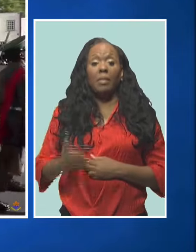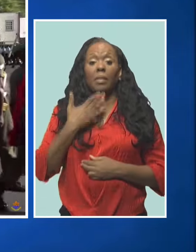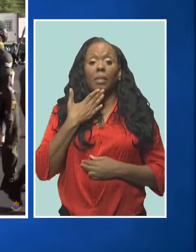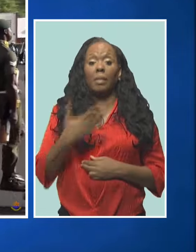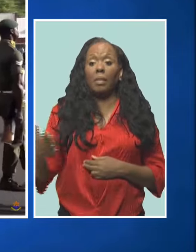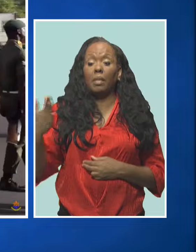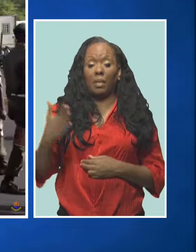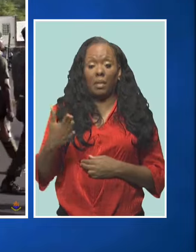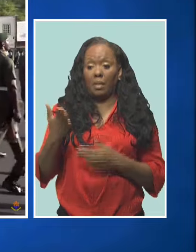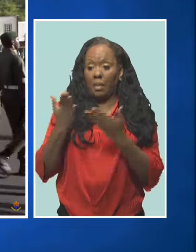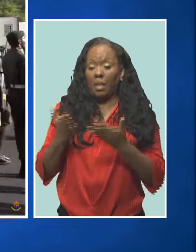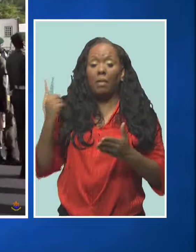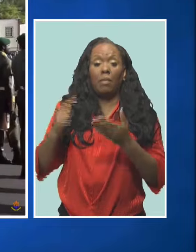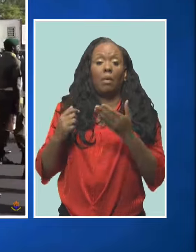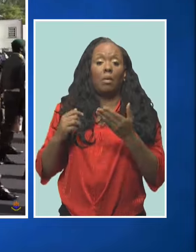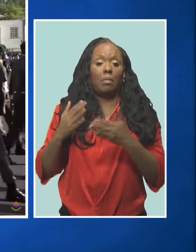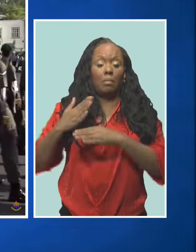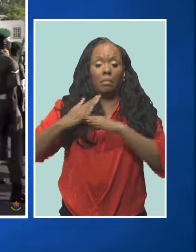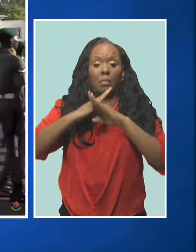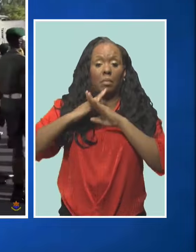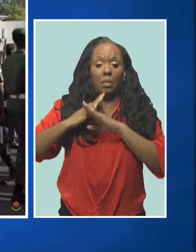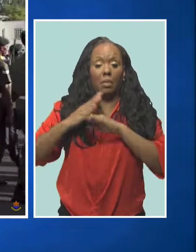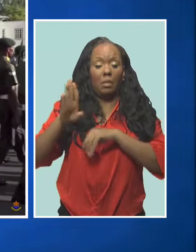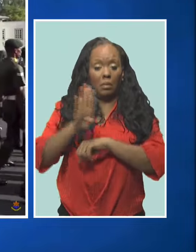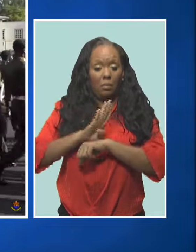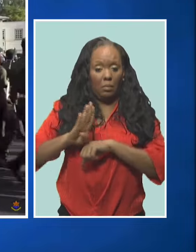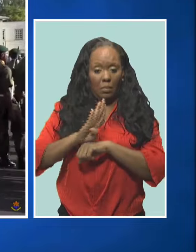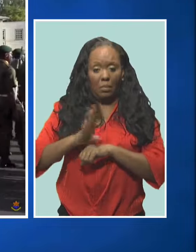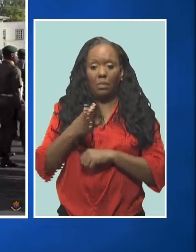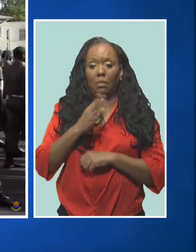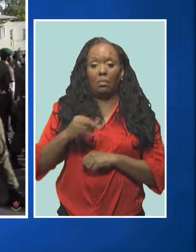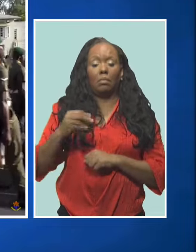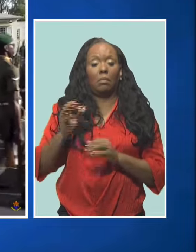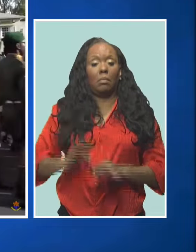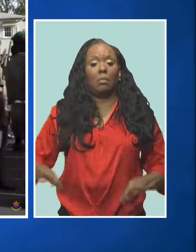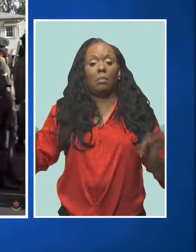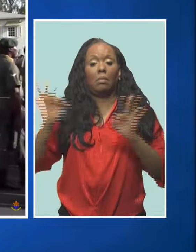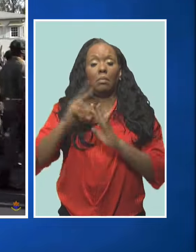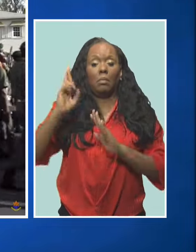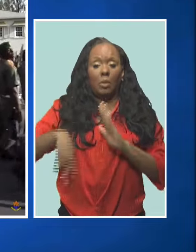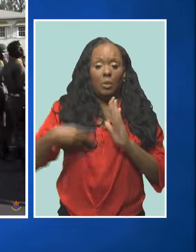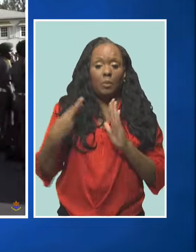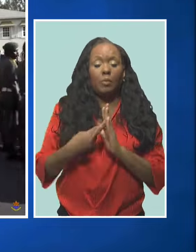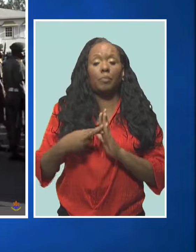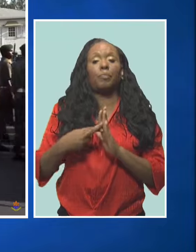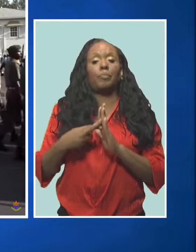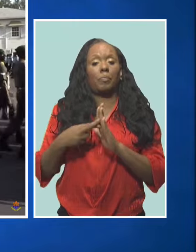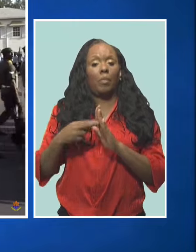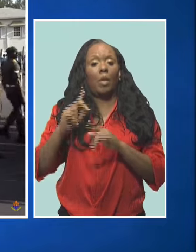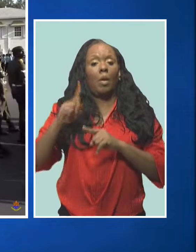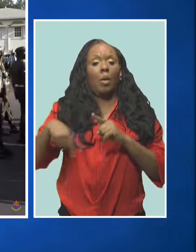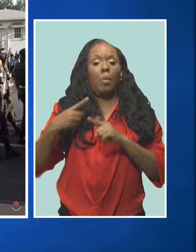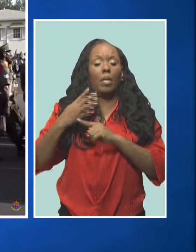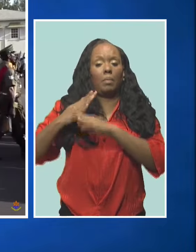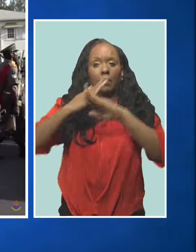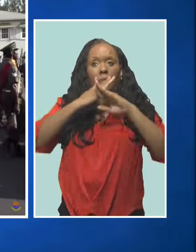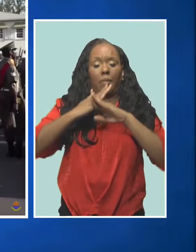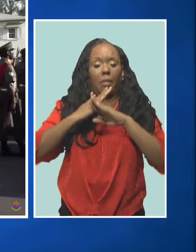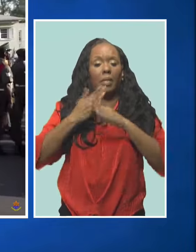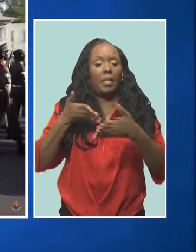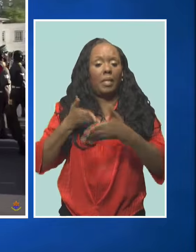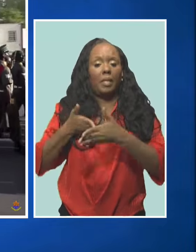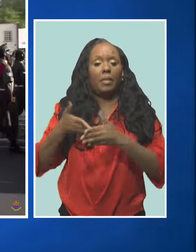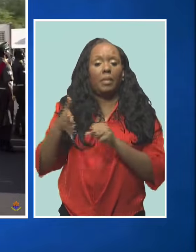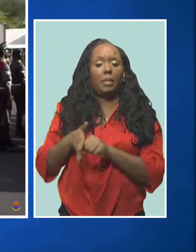the island's shores and highlighted its particular role in the country's battle against the COVID-19 pandemic. Hakeem